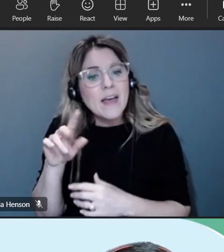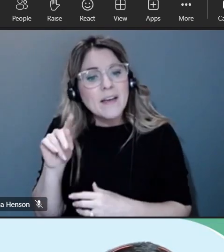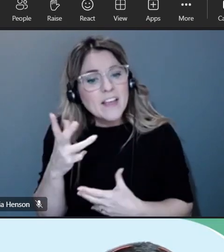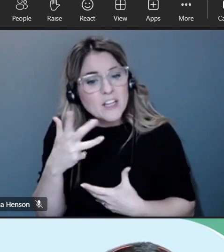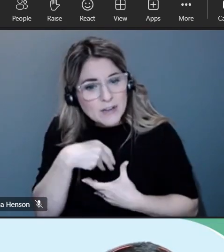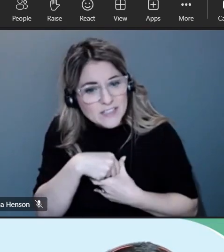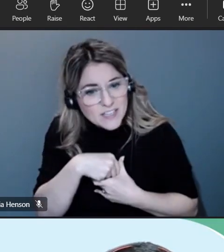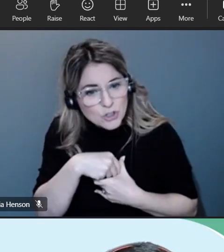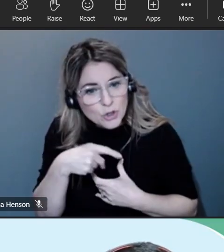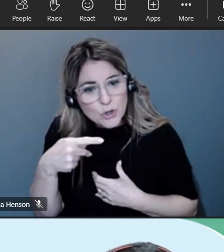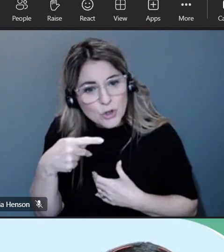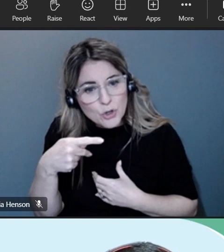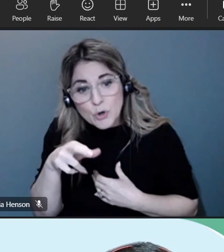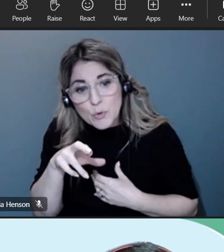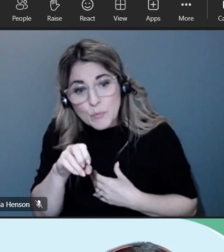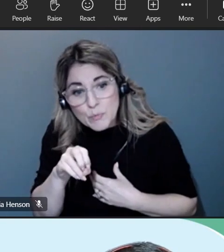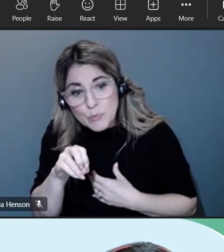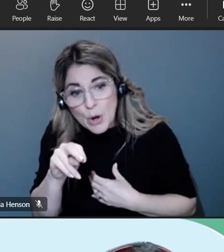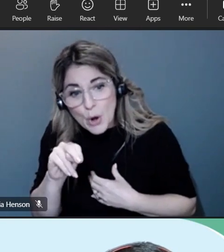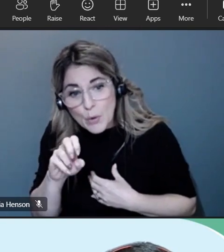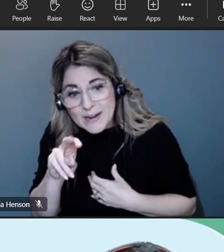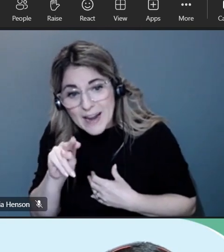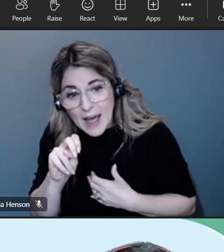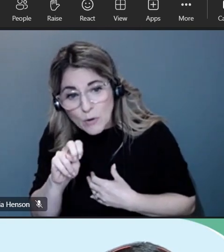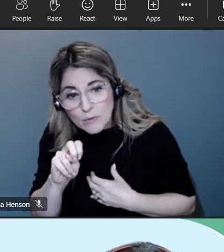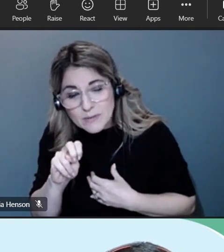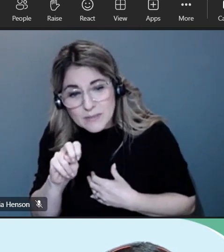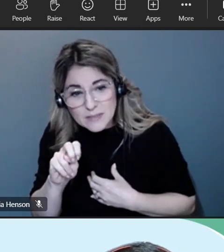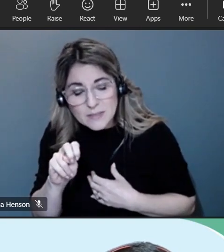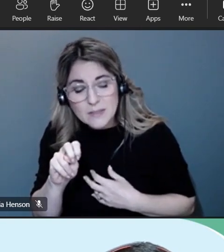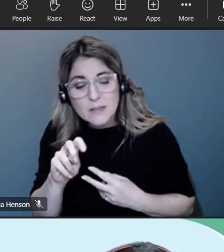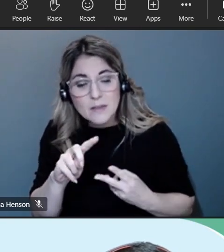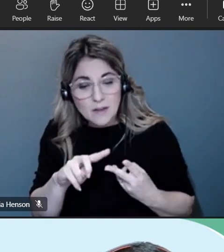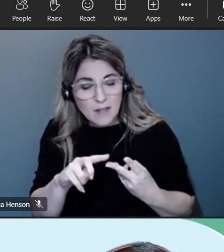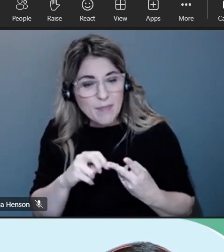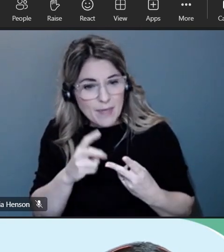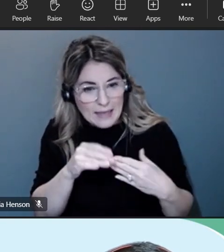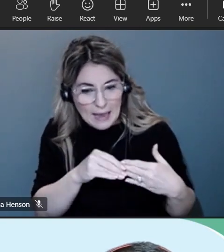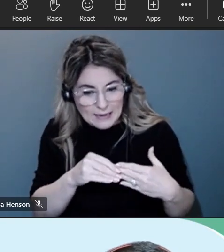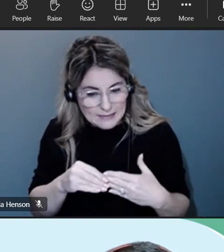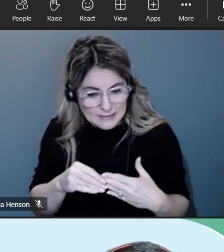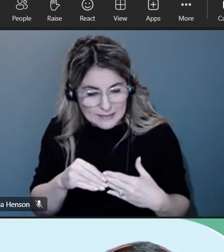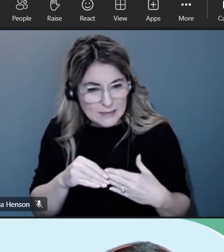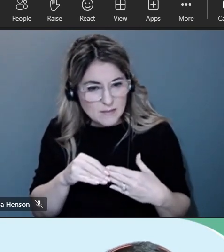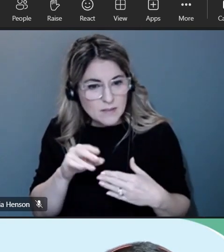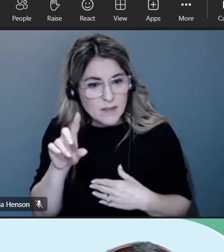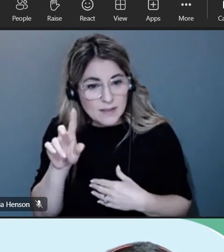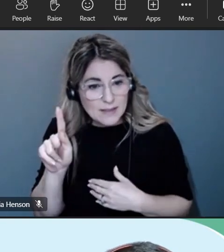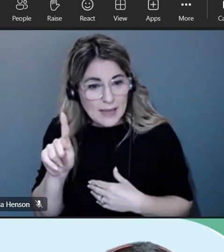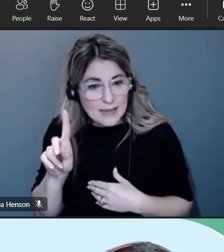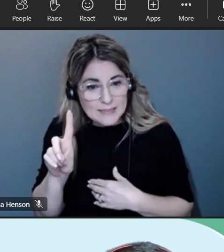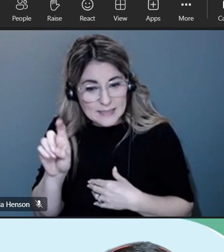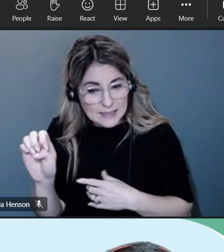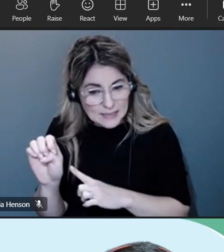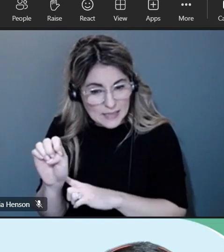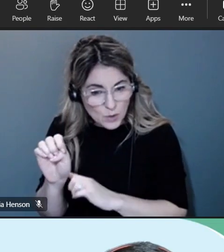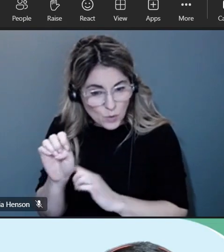pronouns and the guidance that the department has had around that um and information that we provide uh around